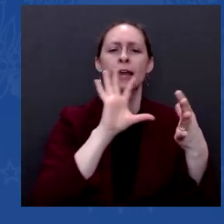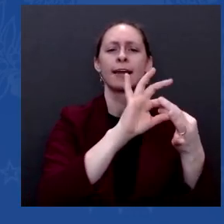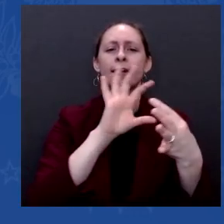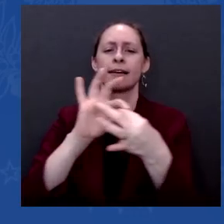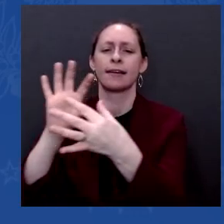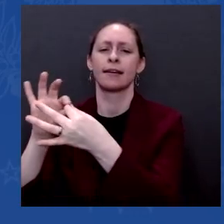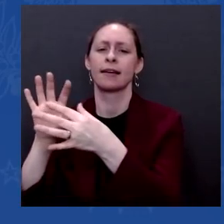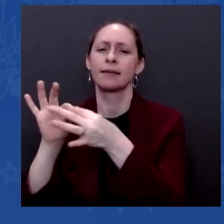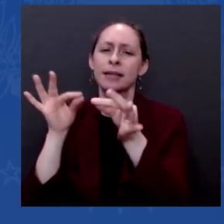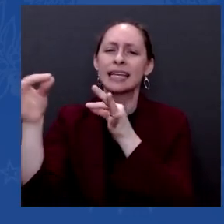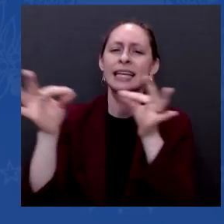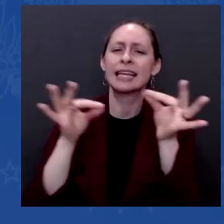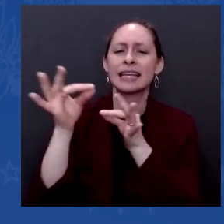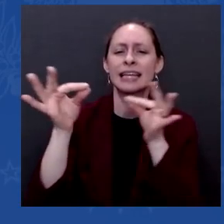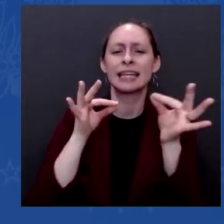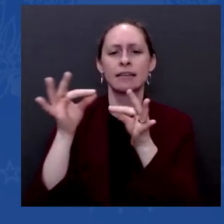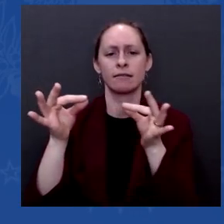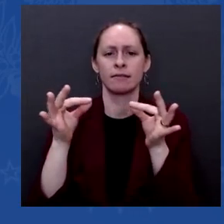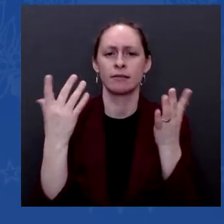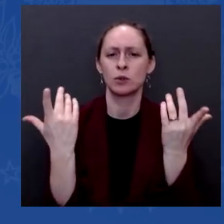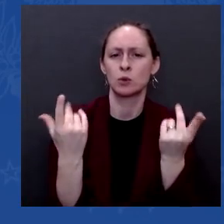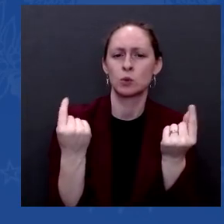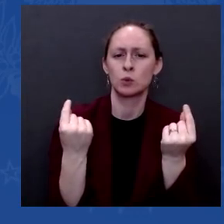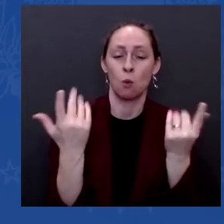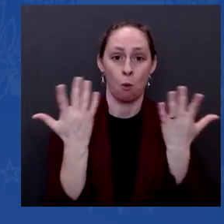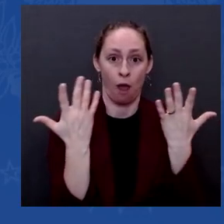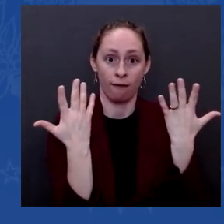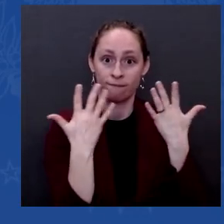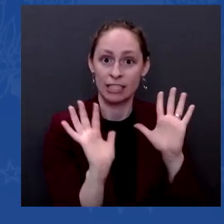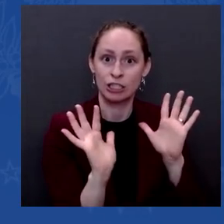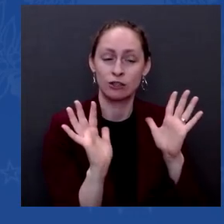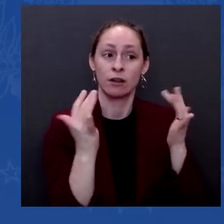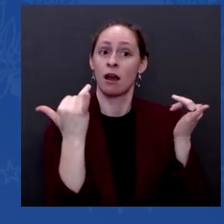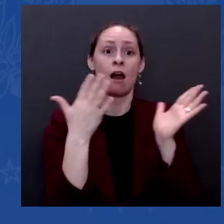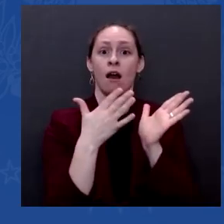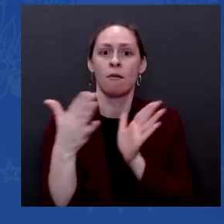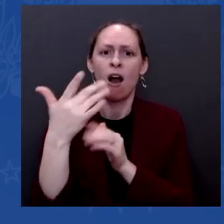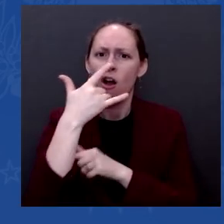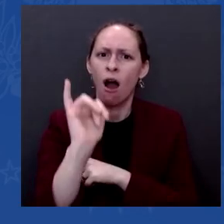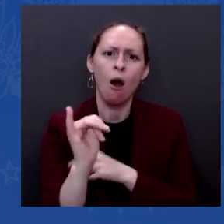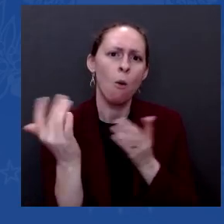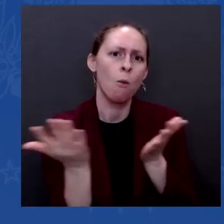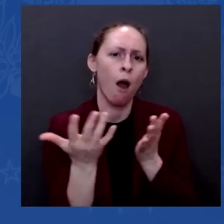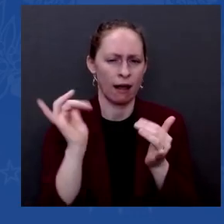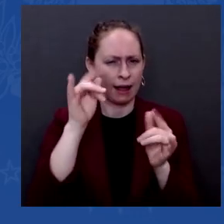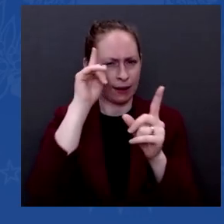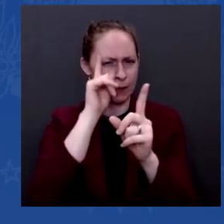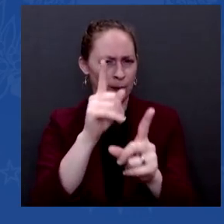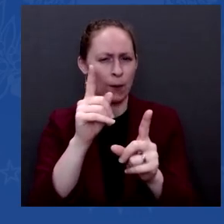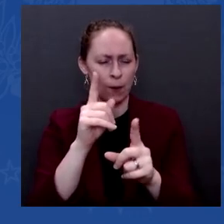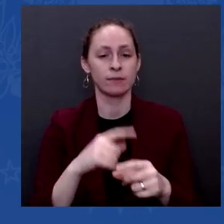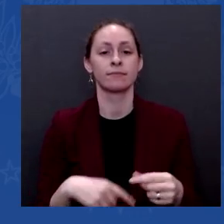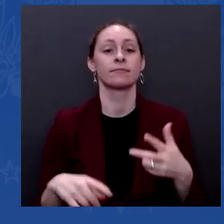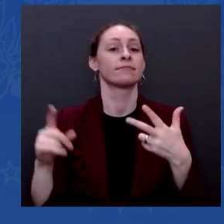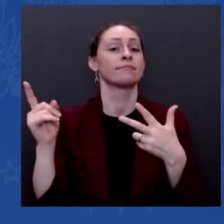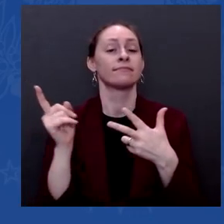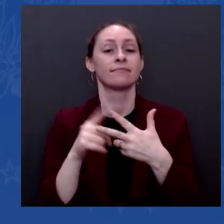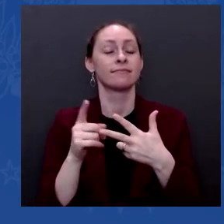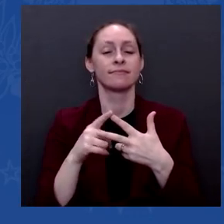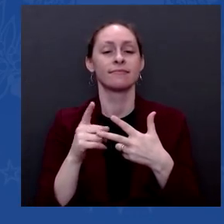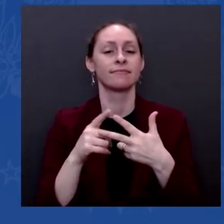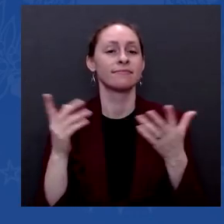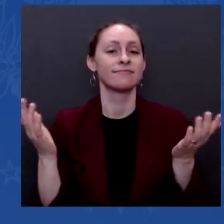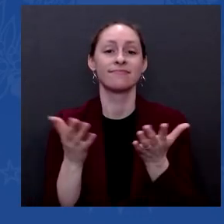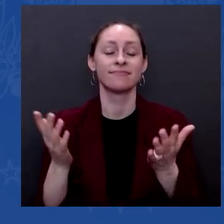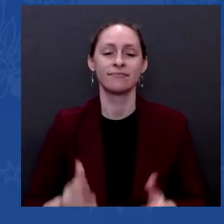if they support what else I want to do. Number two, I'm bringing in more and more now that I have time. mean, literally, like